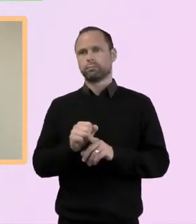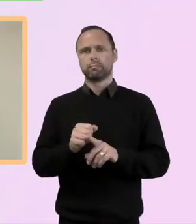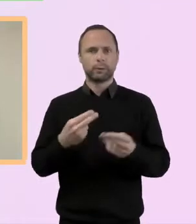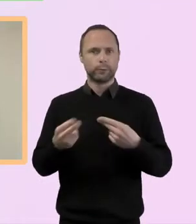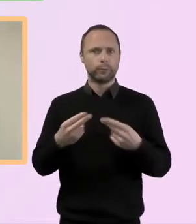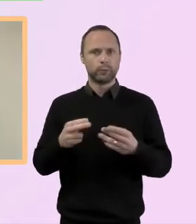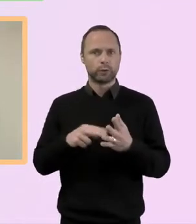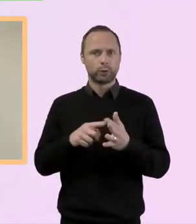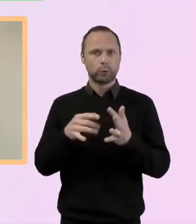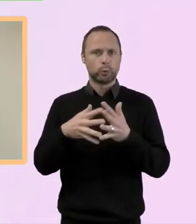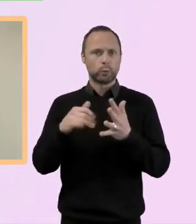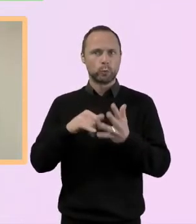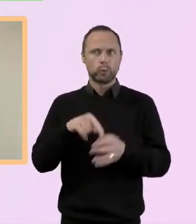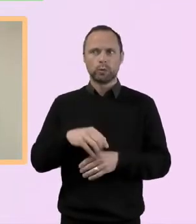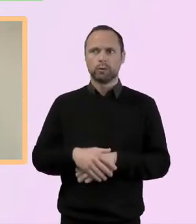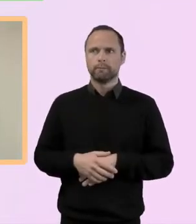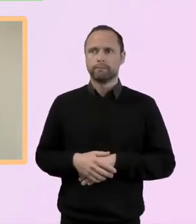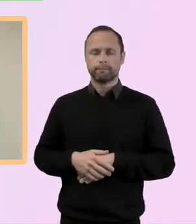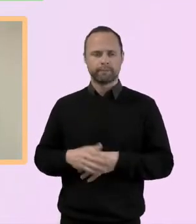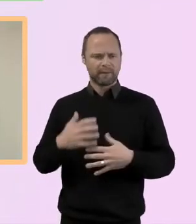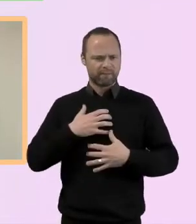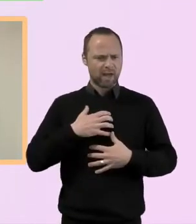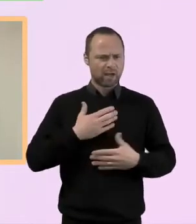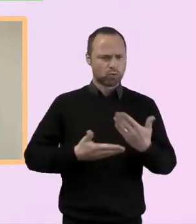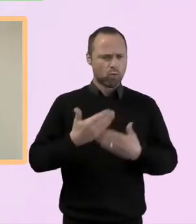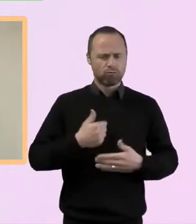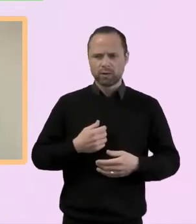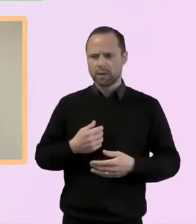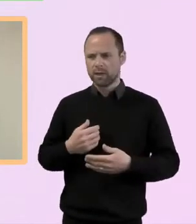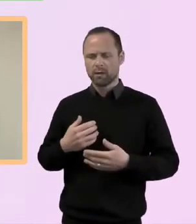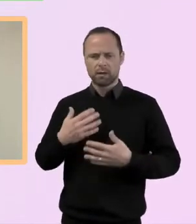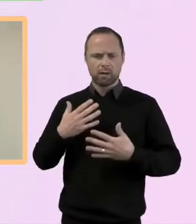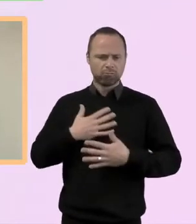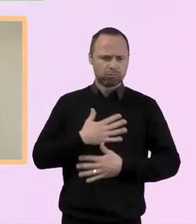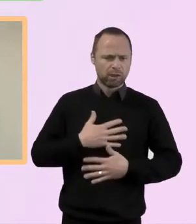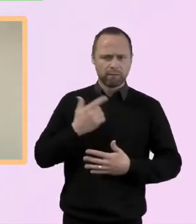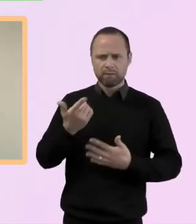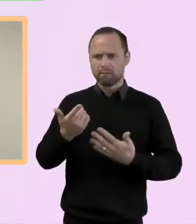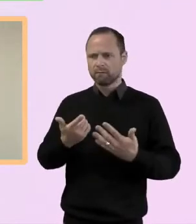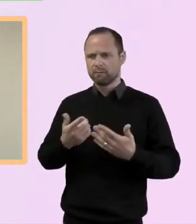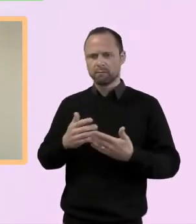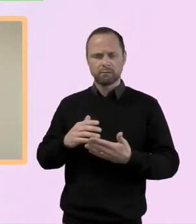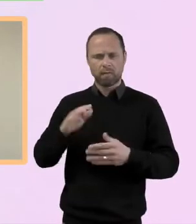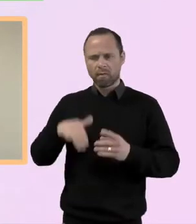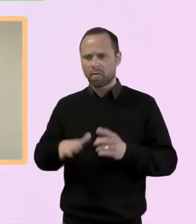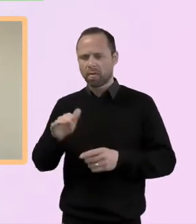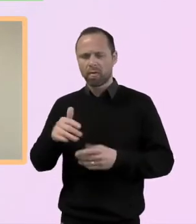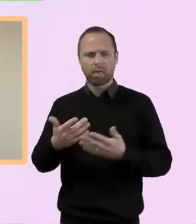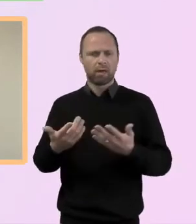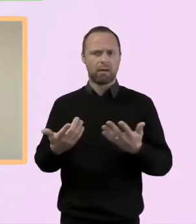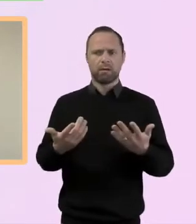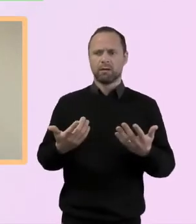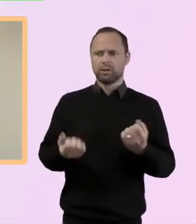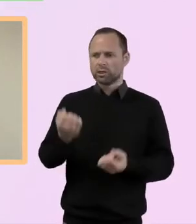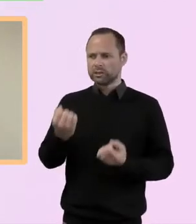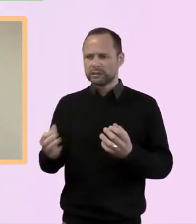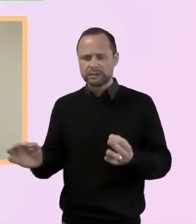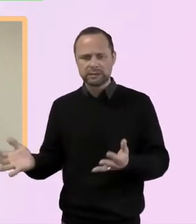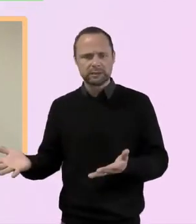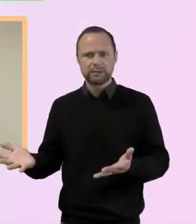fear, grief, instability, inequality, injustice, dislocation,